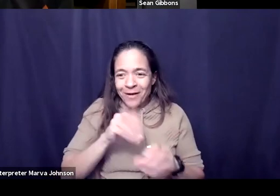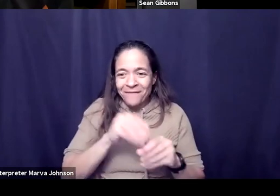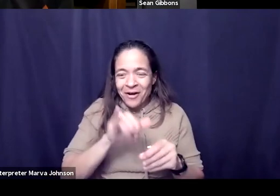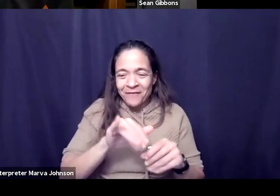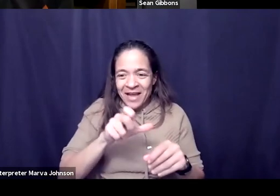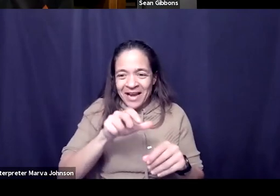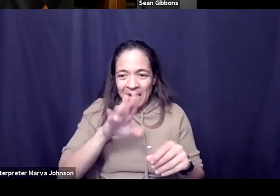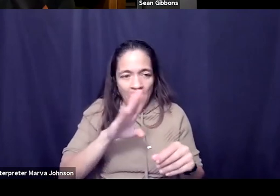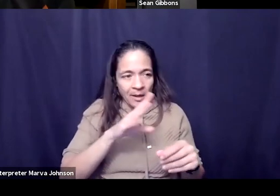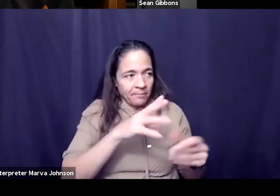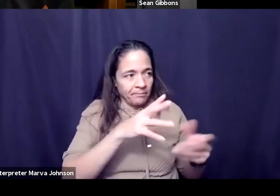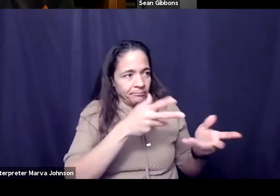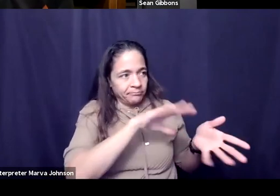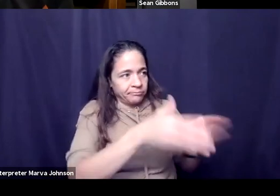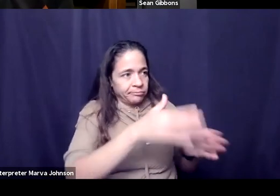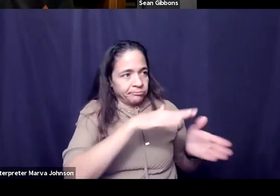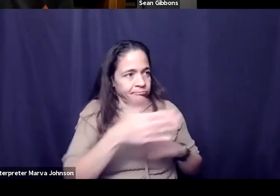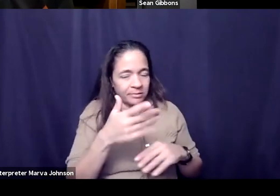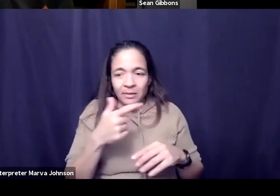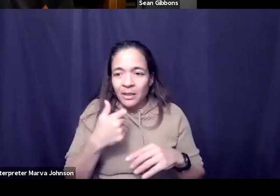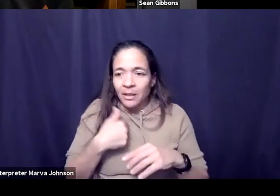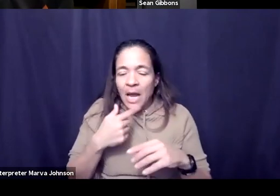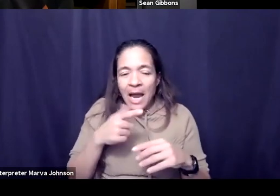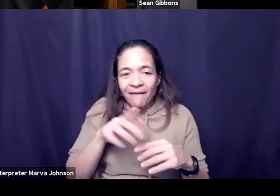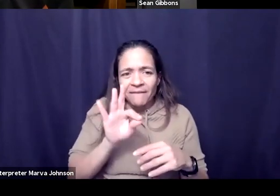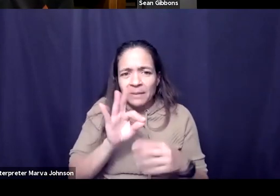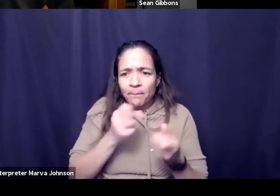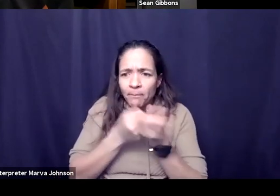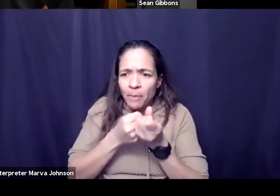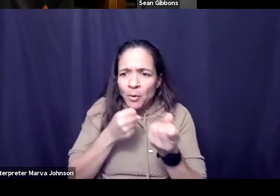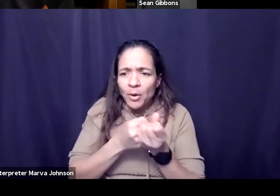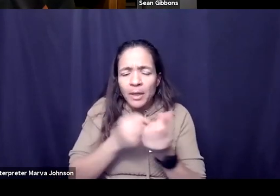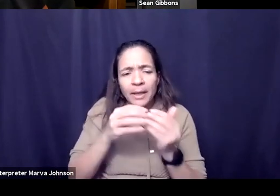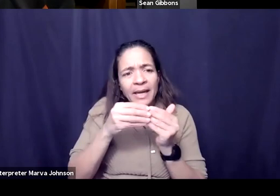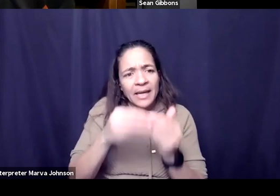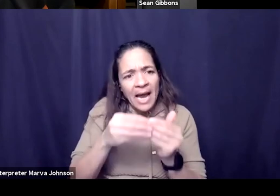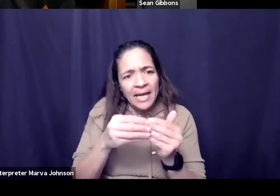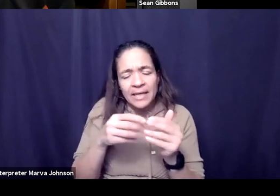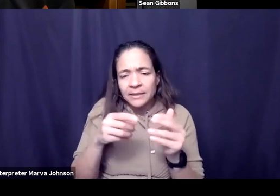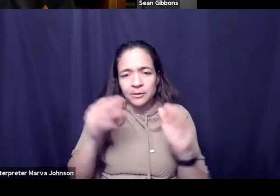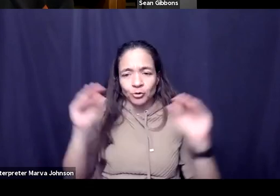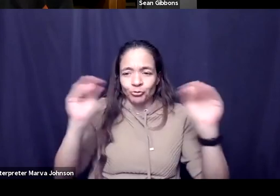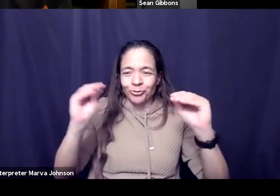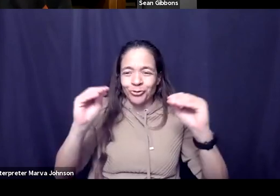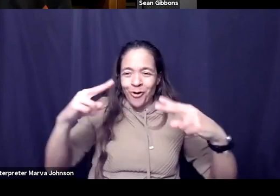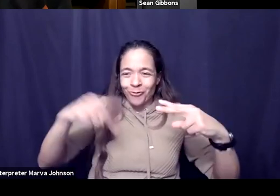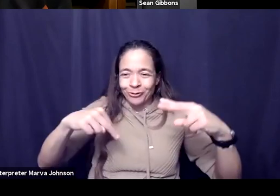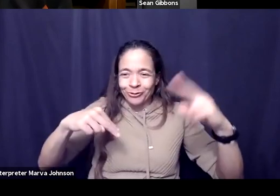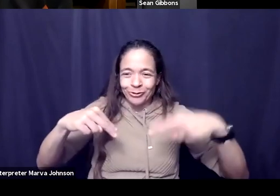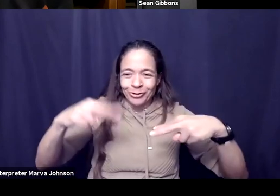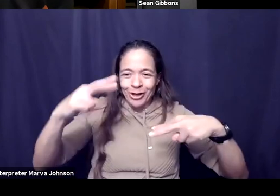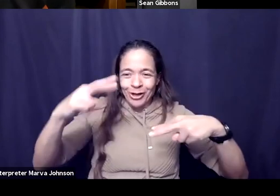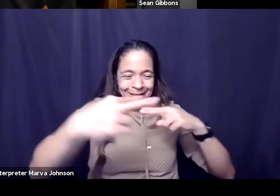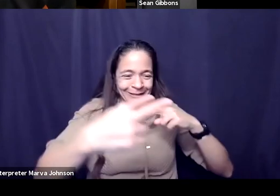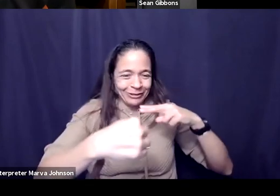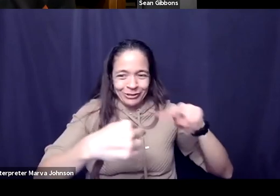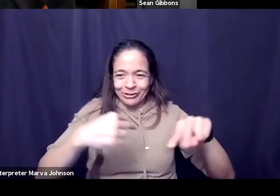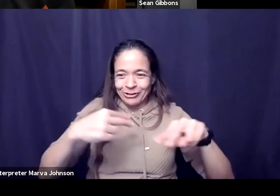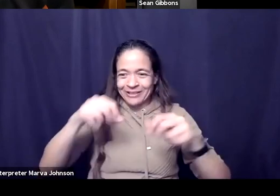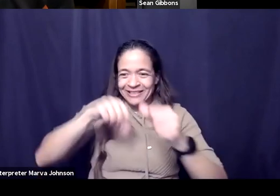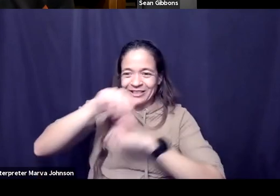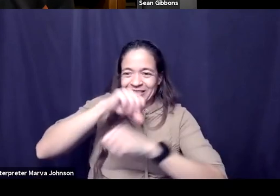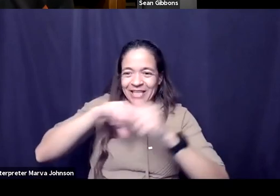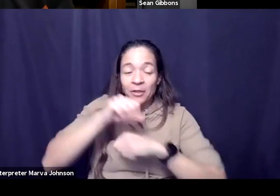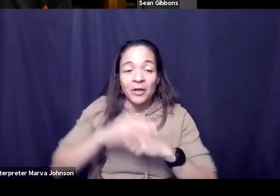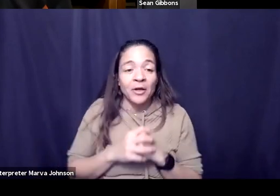some support and guidance in a non-judgmental space and with the pandemic you know what they